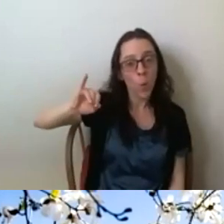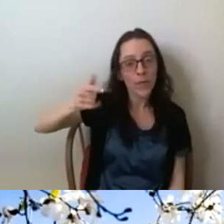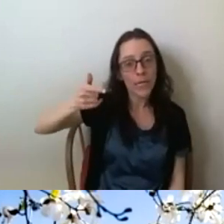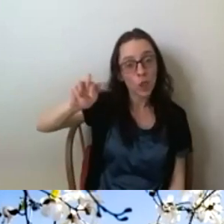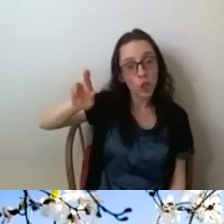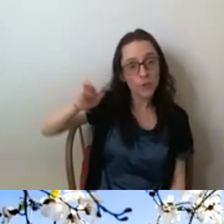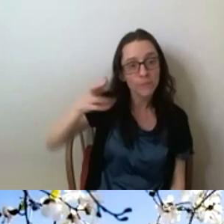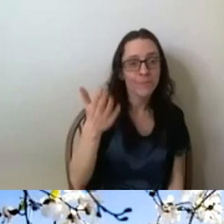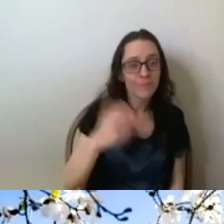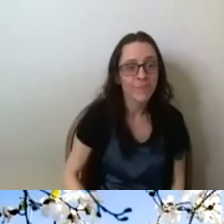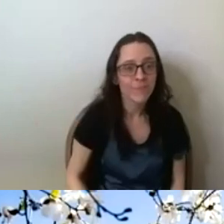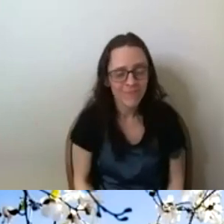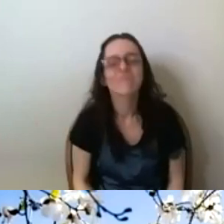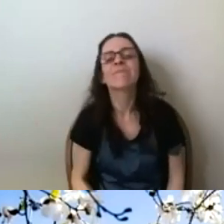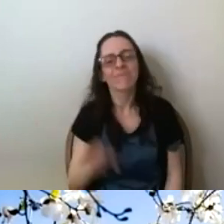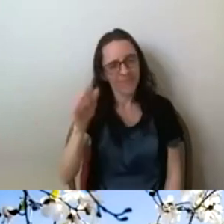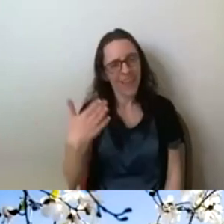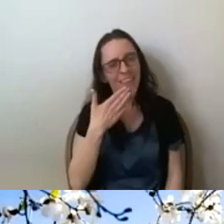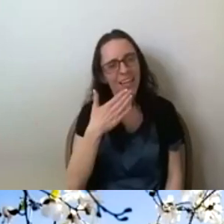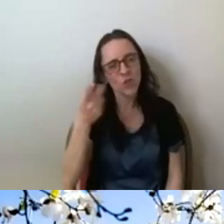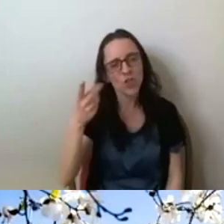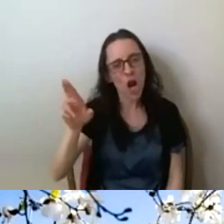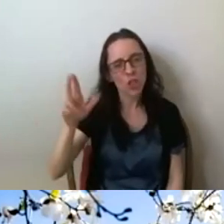Thank you, Dr. Green. And, um,